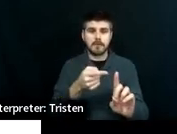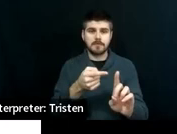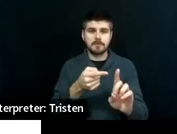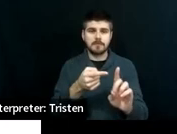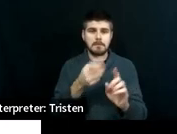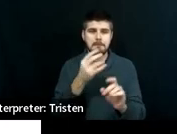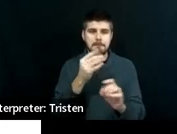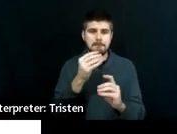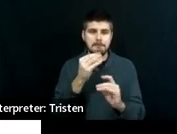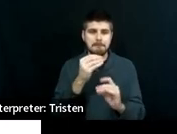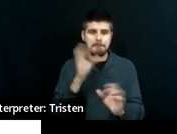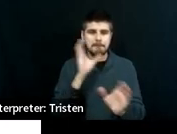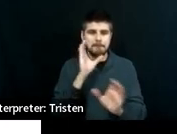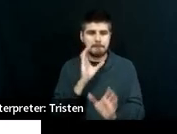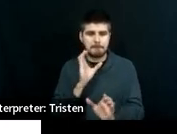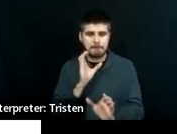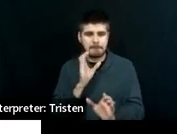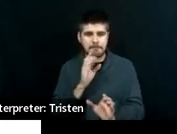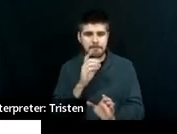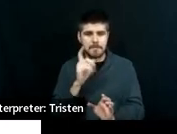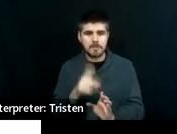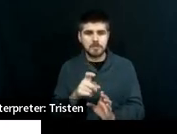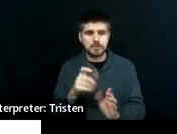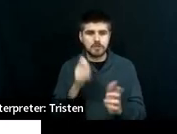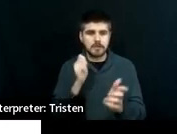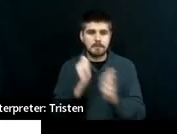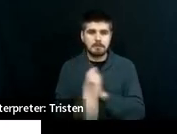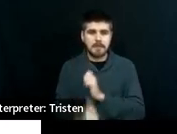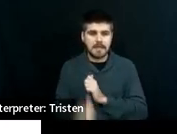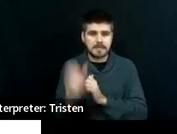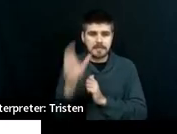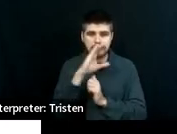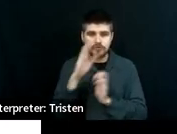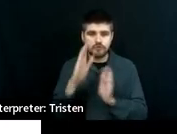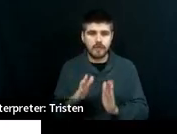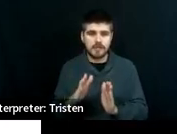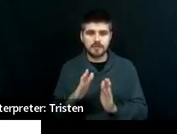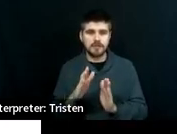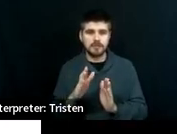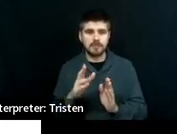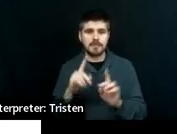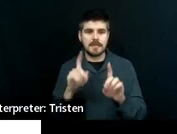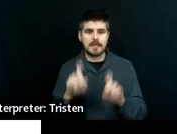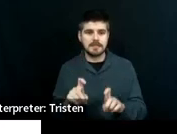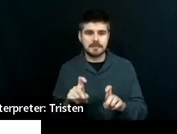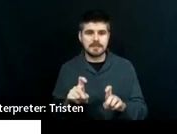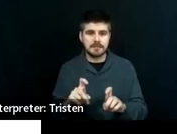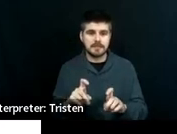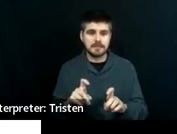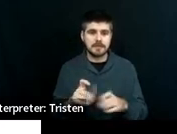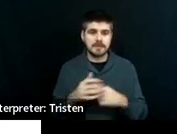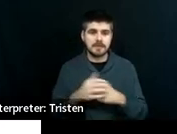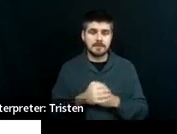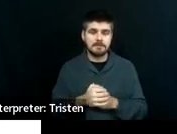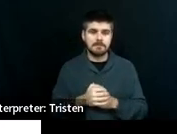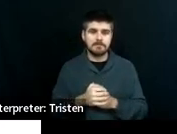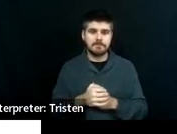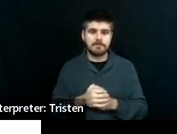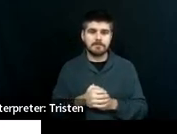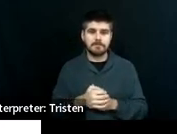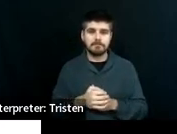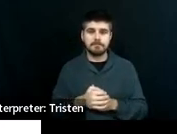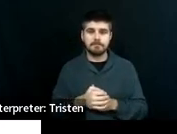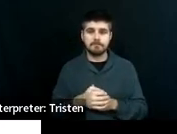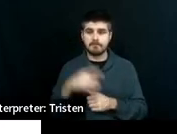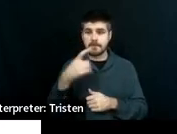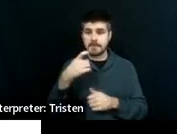so these should pass the stranger test. And I love that because it can anybody who comes into